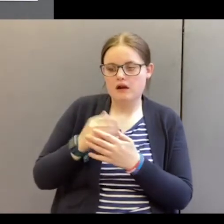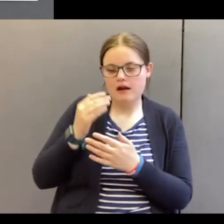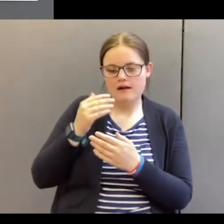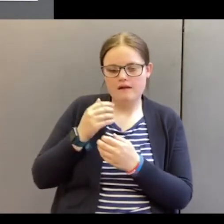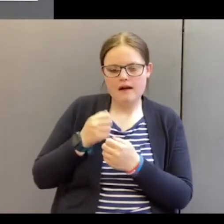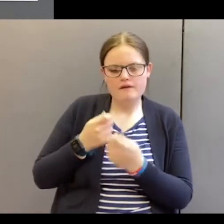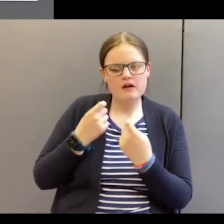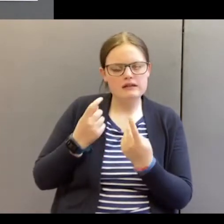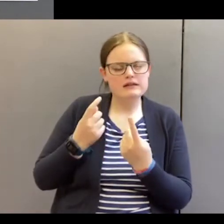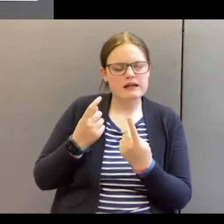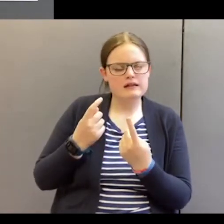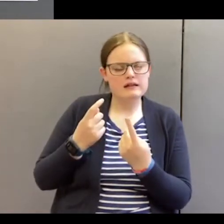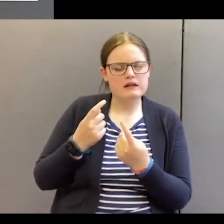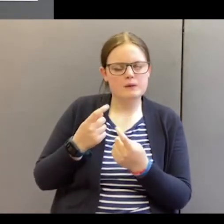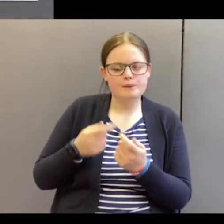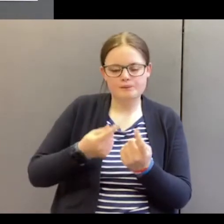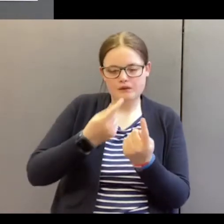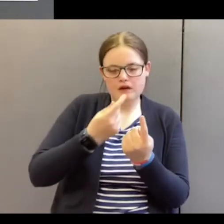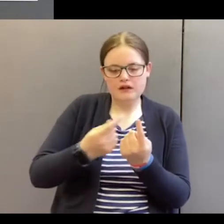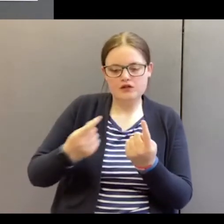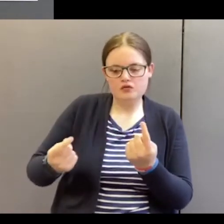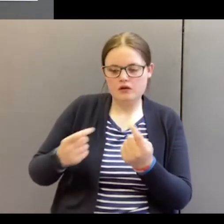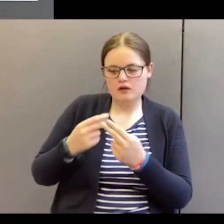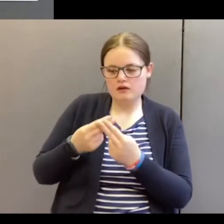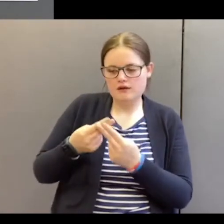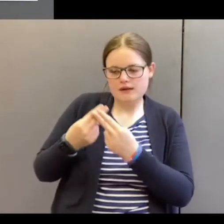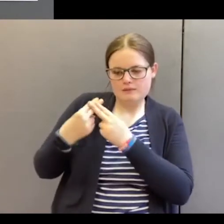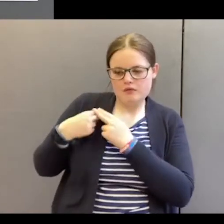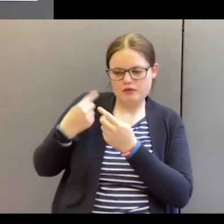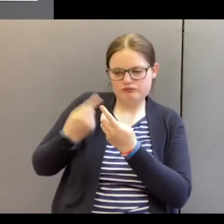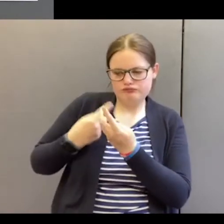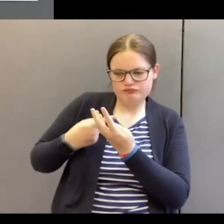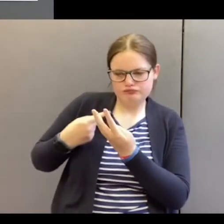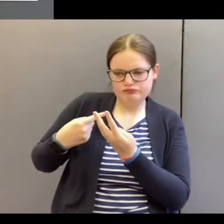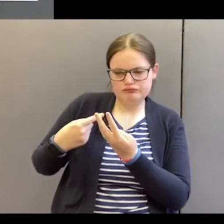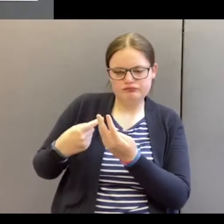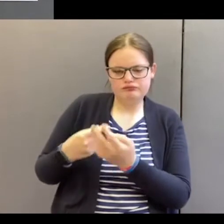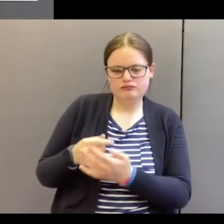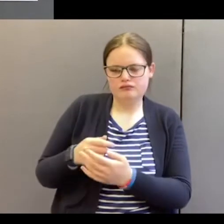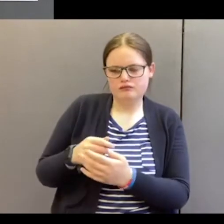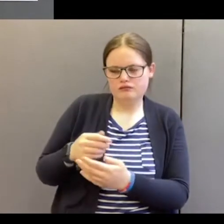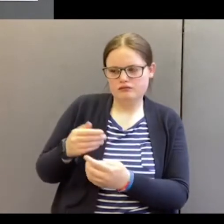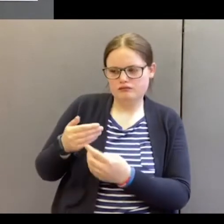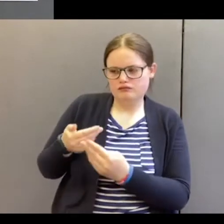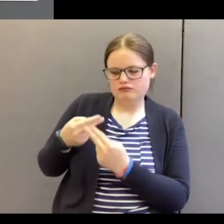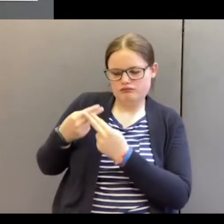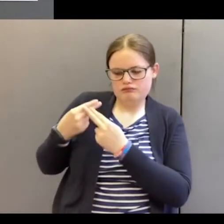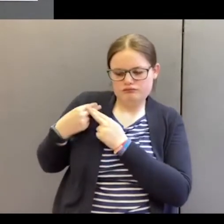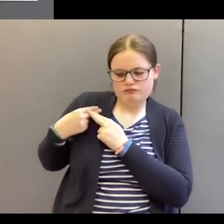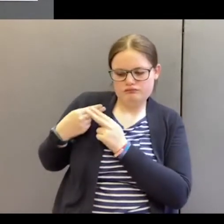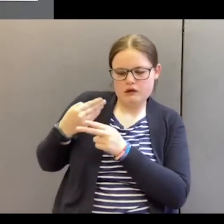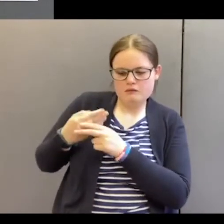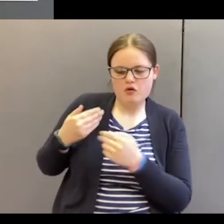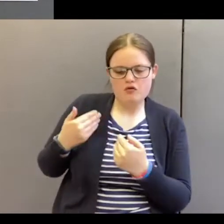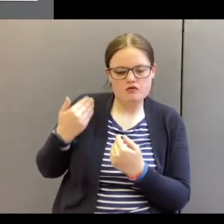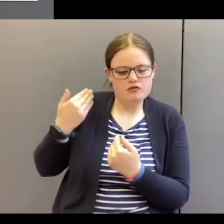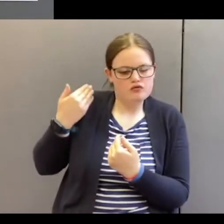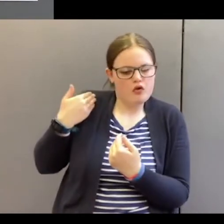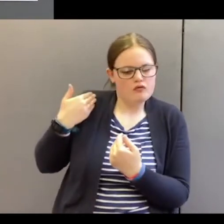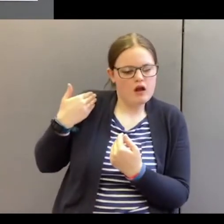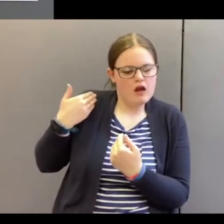understanding, each one of these responsibilities rest upon our shoulders.